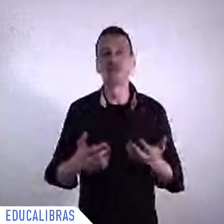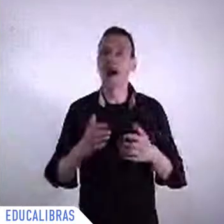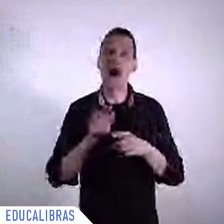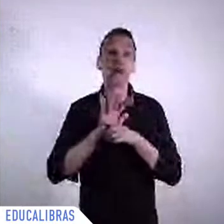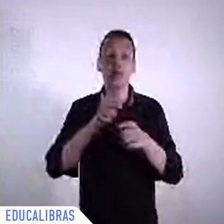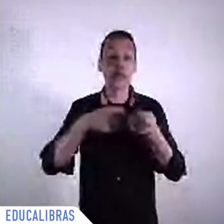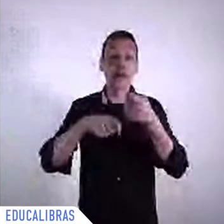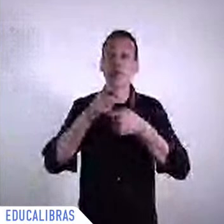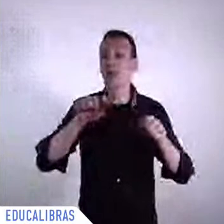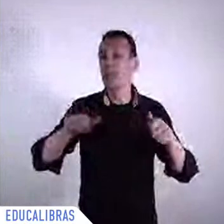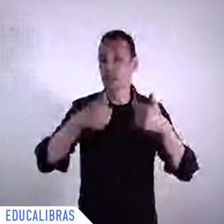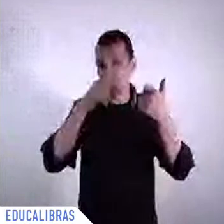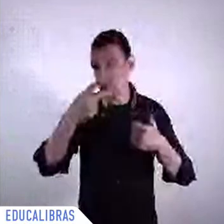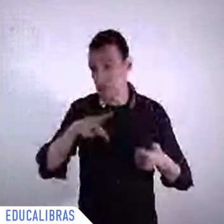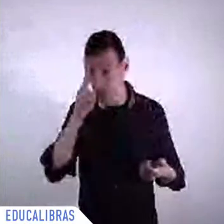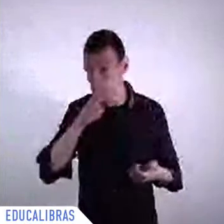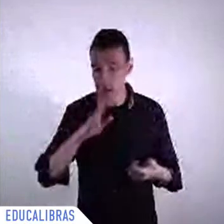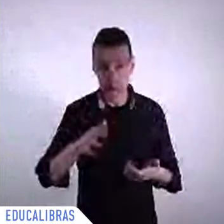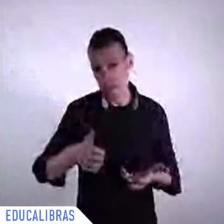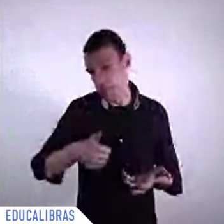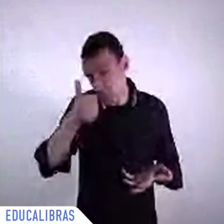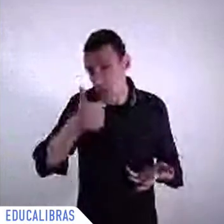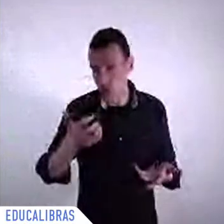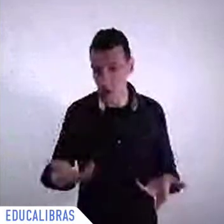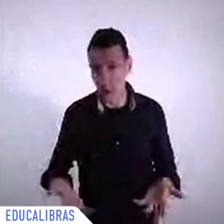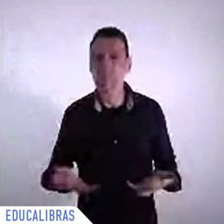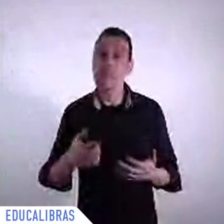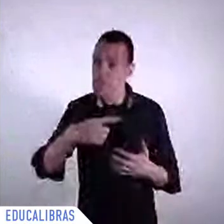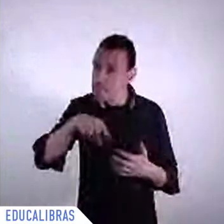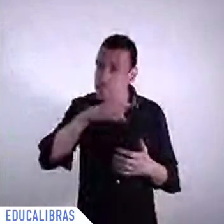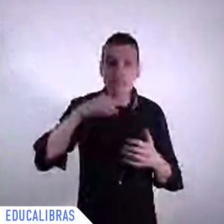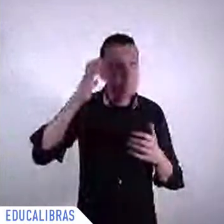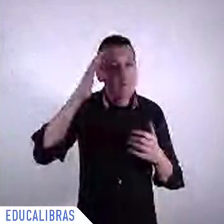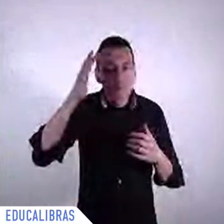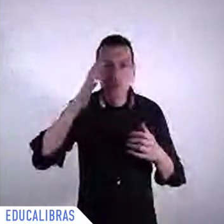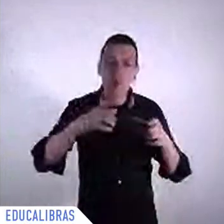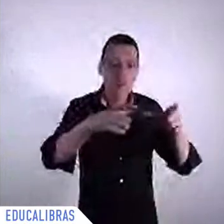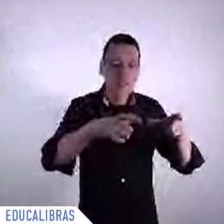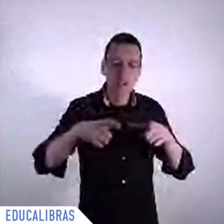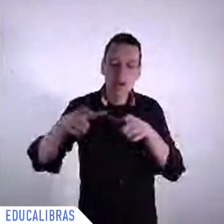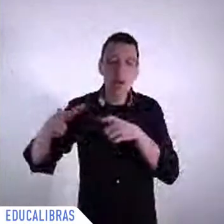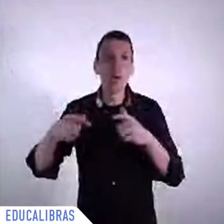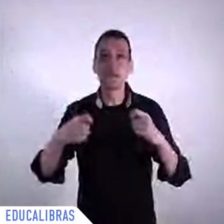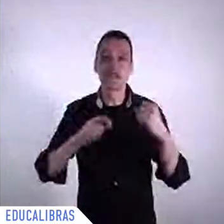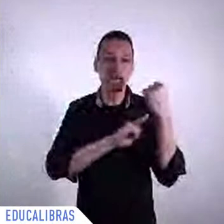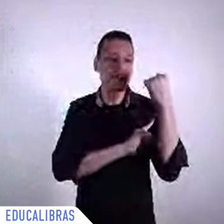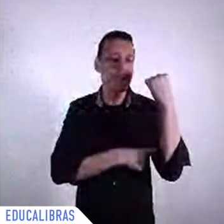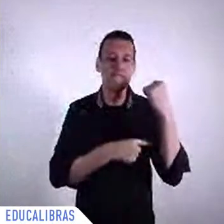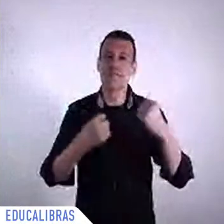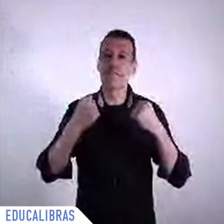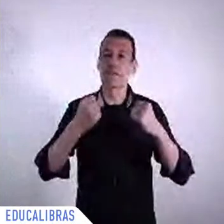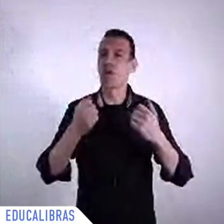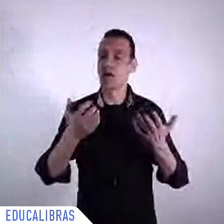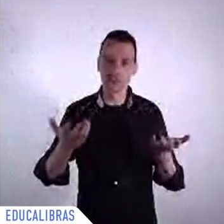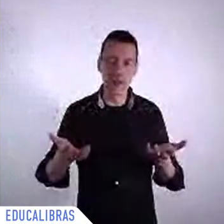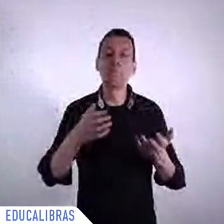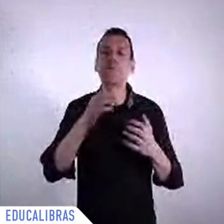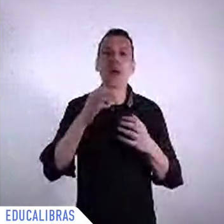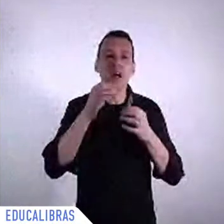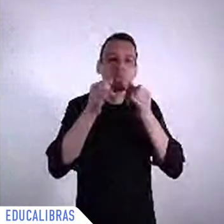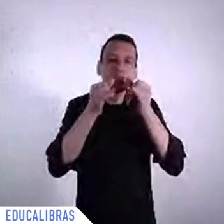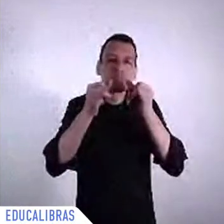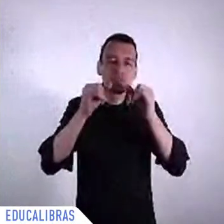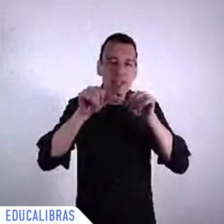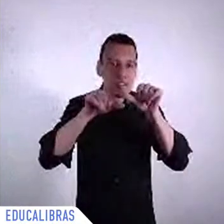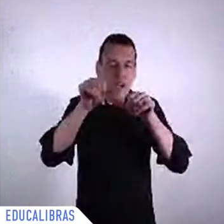renewable energies electromobility the digital economy the healthcare sector tourism